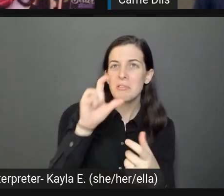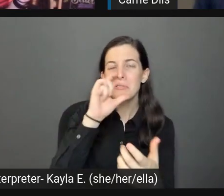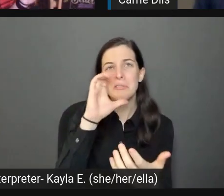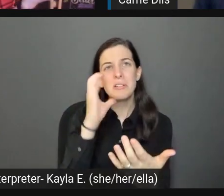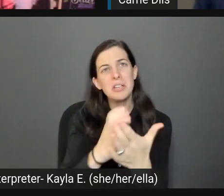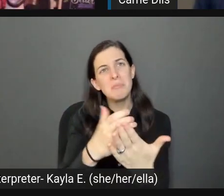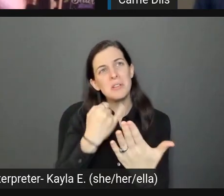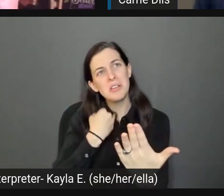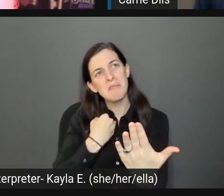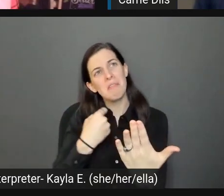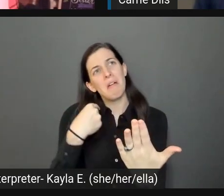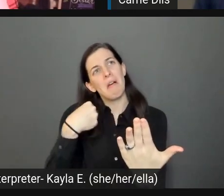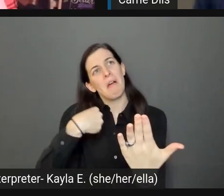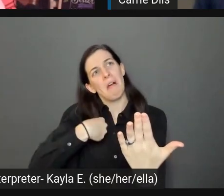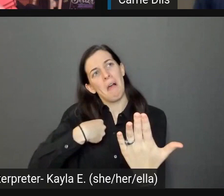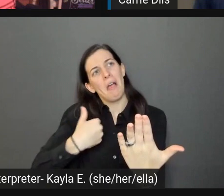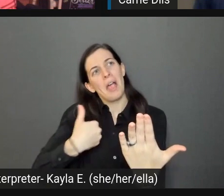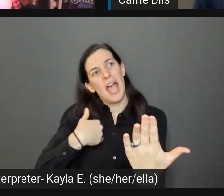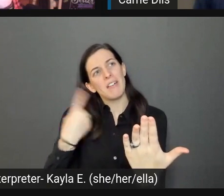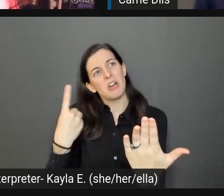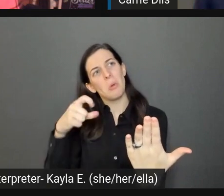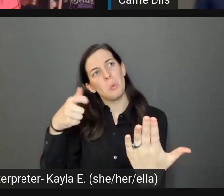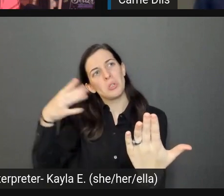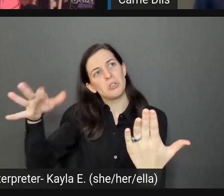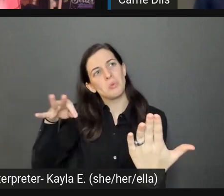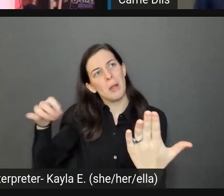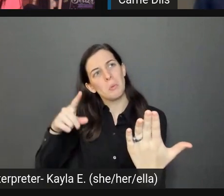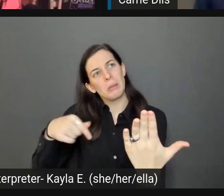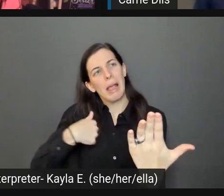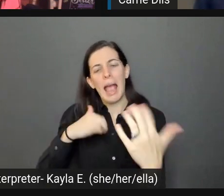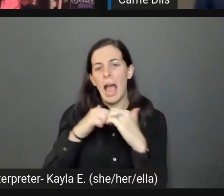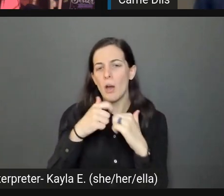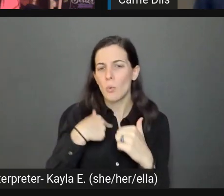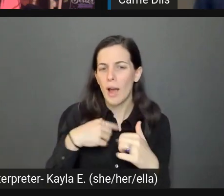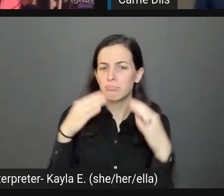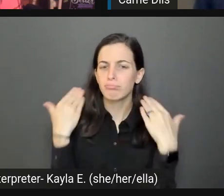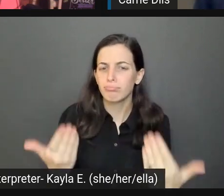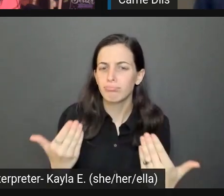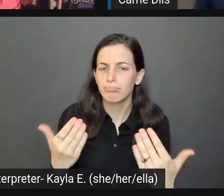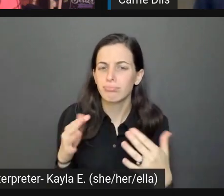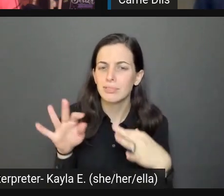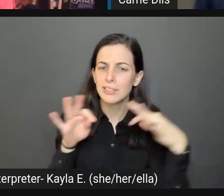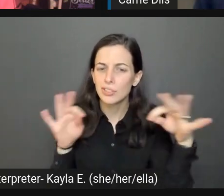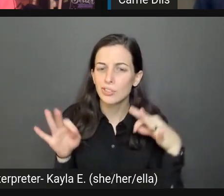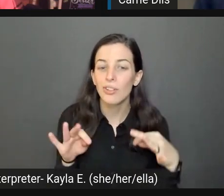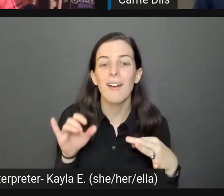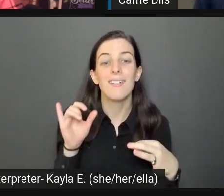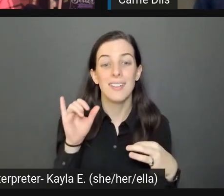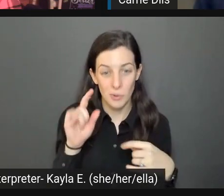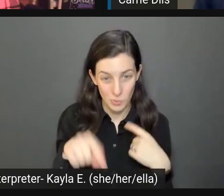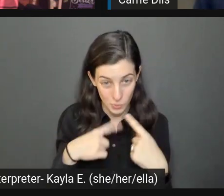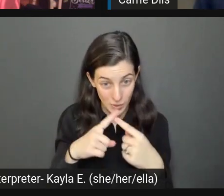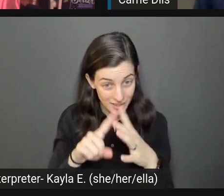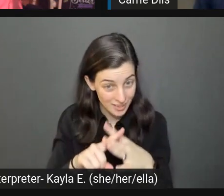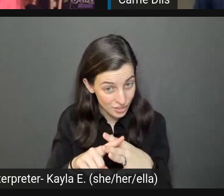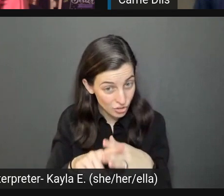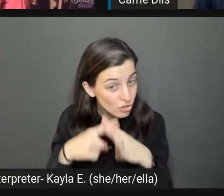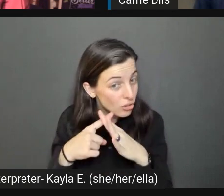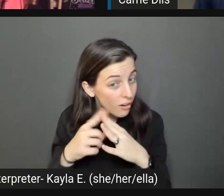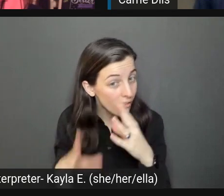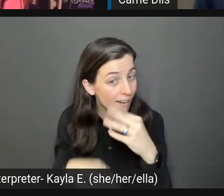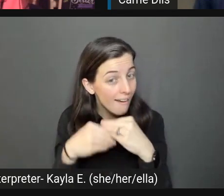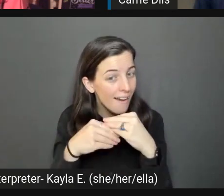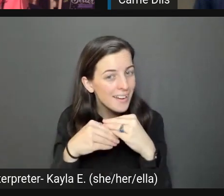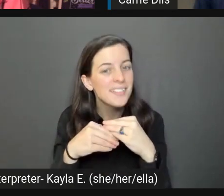I were having somebody describe it to me? And those are the practices people start thinking of as they start doing alt text